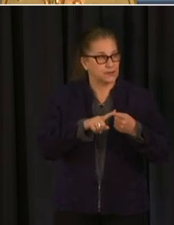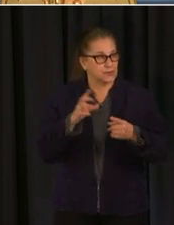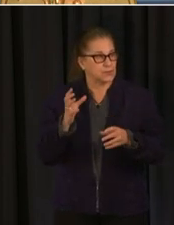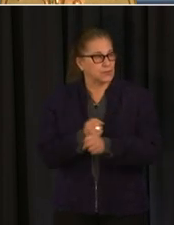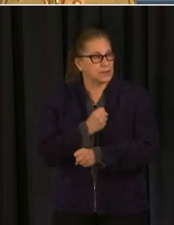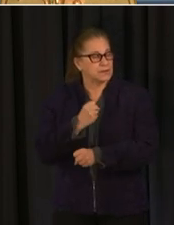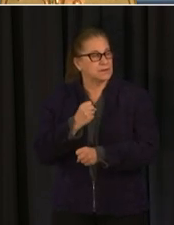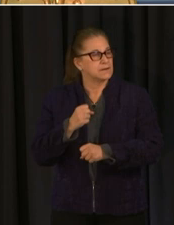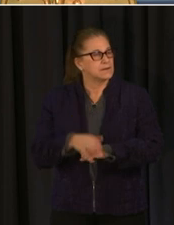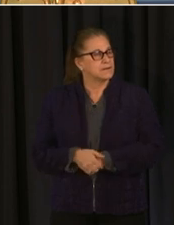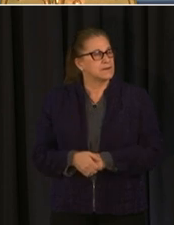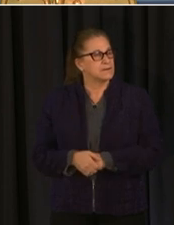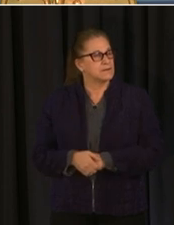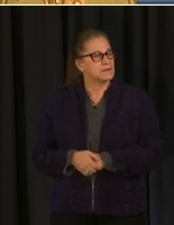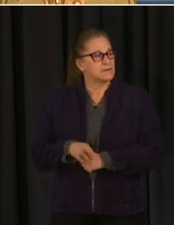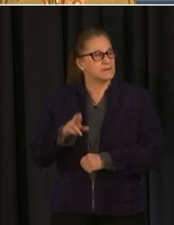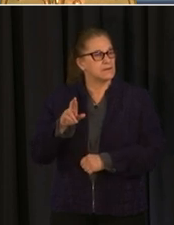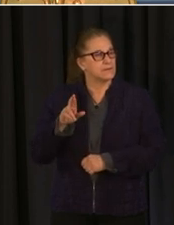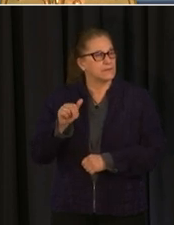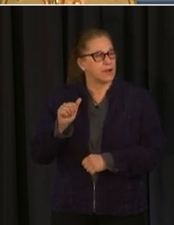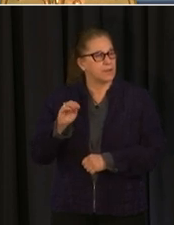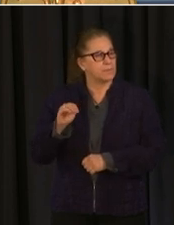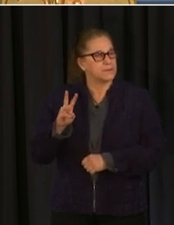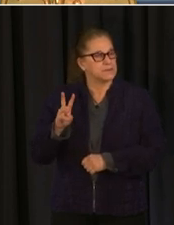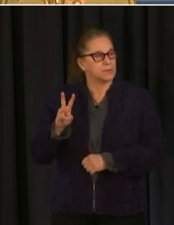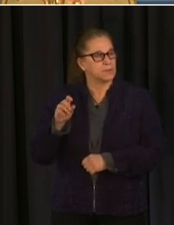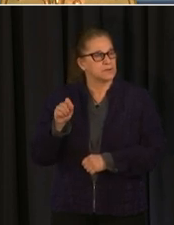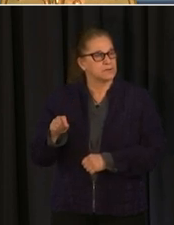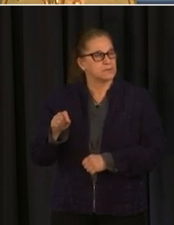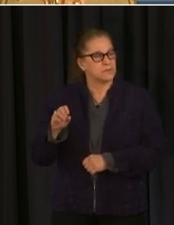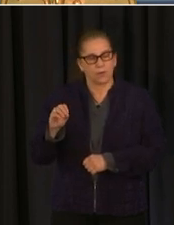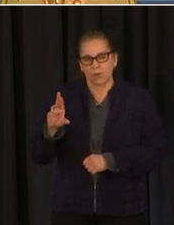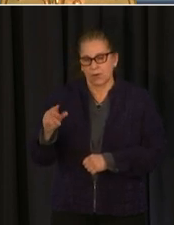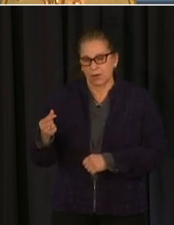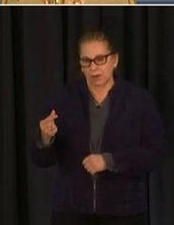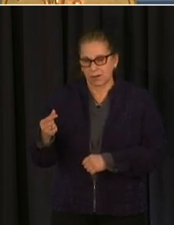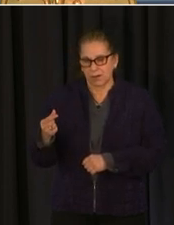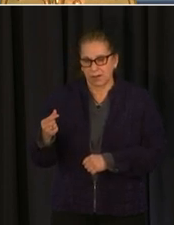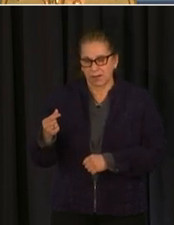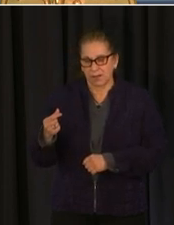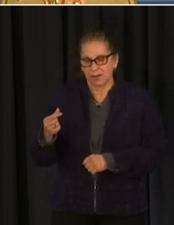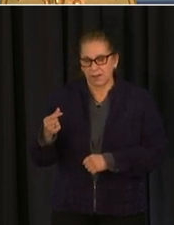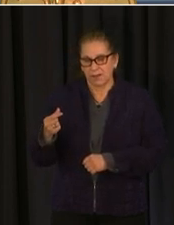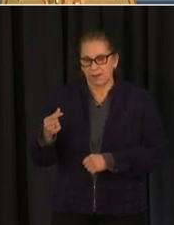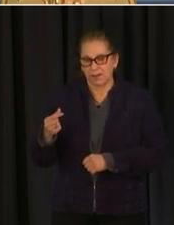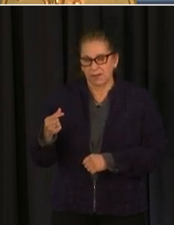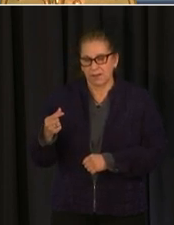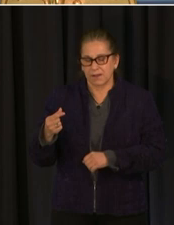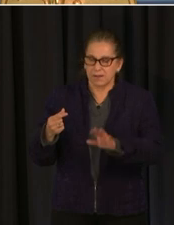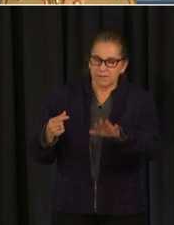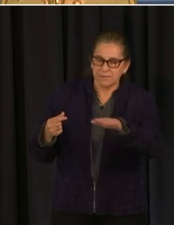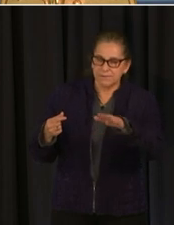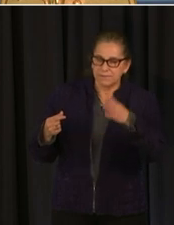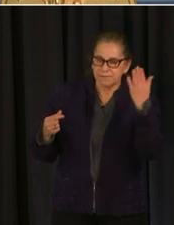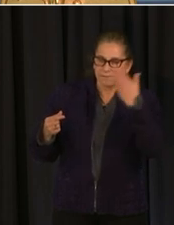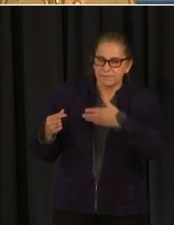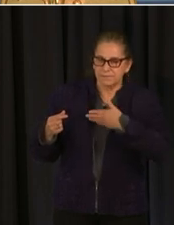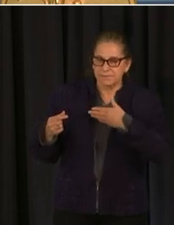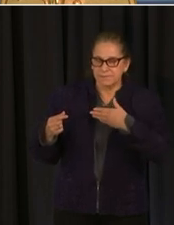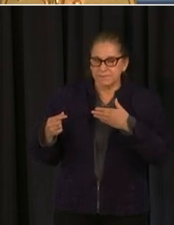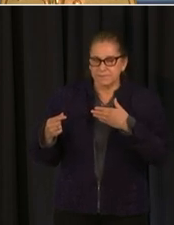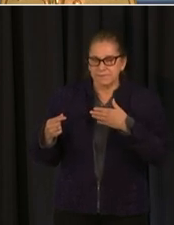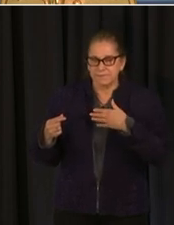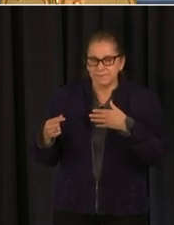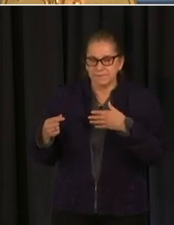can make up for some missed parties uh last year or some missed self-care opportunities uh